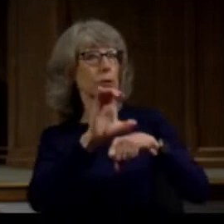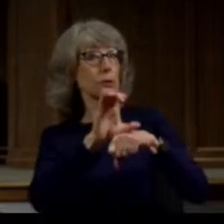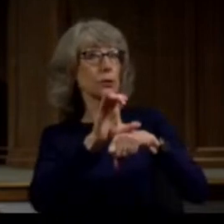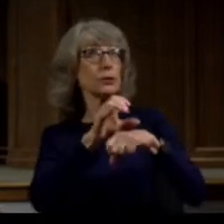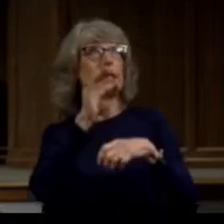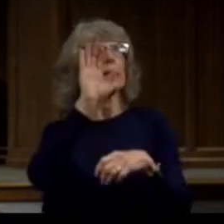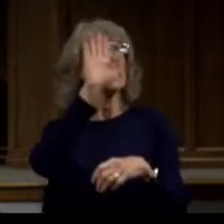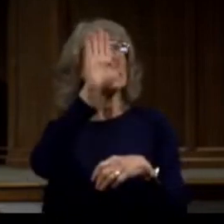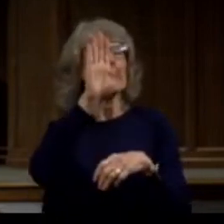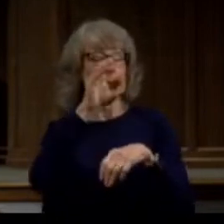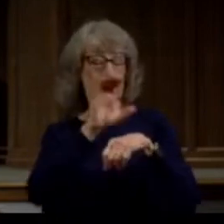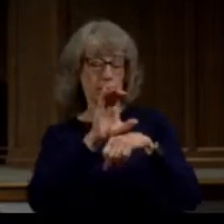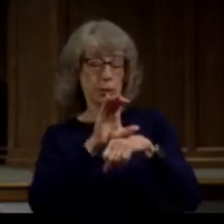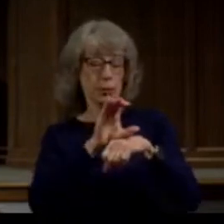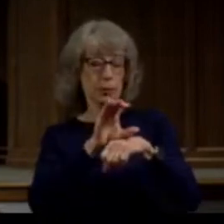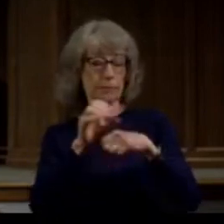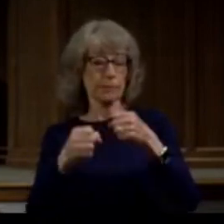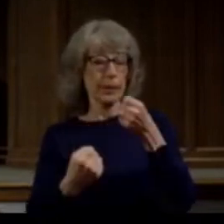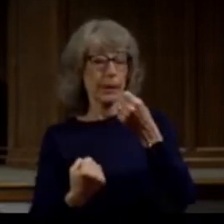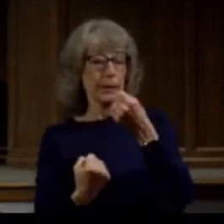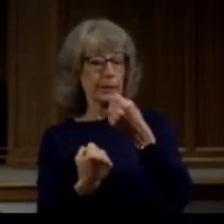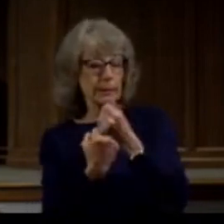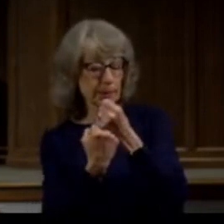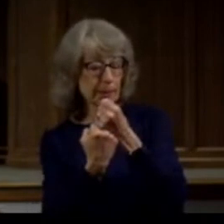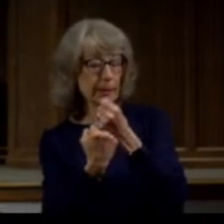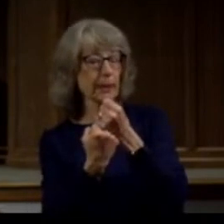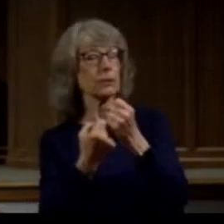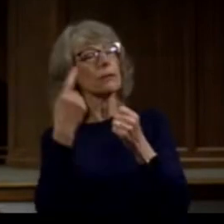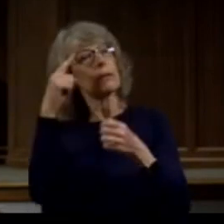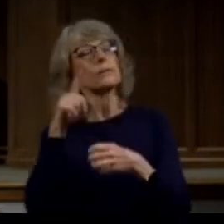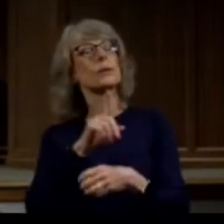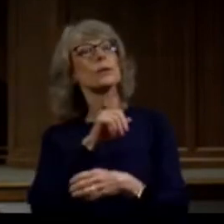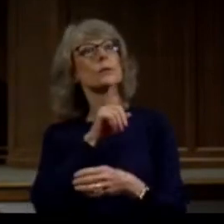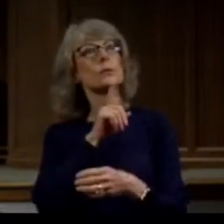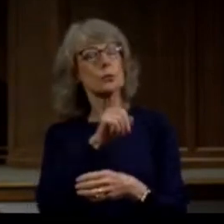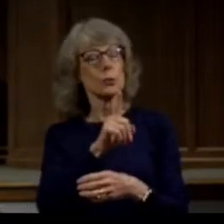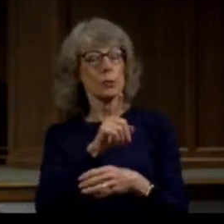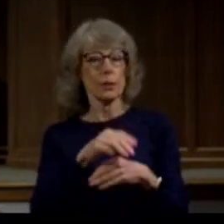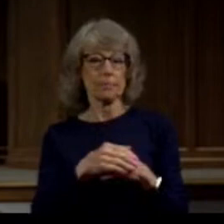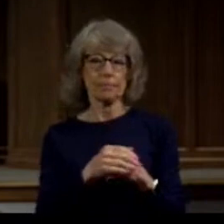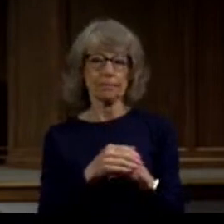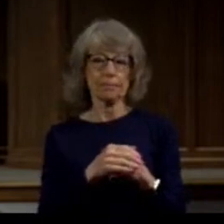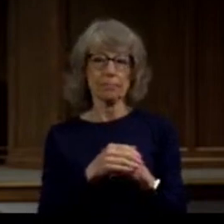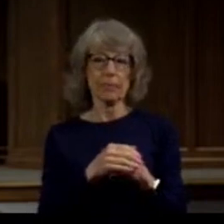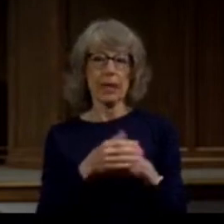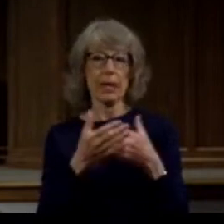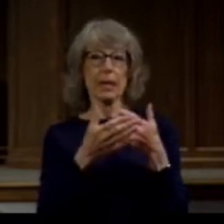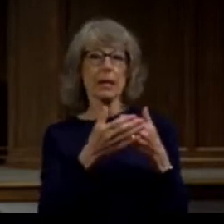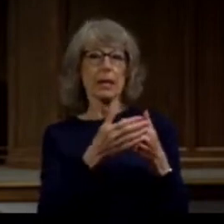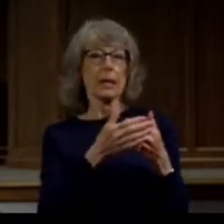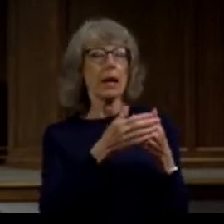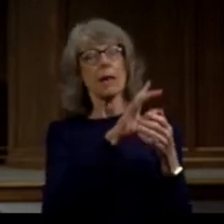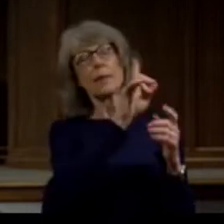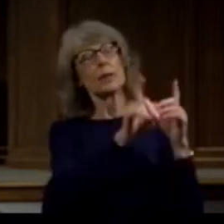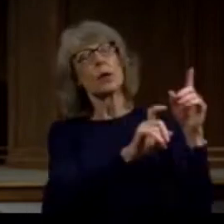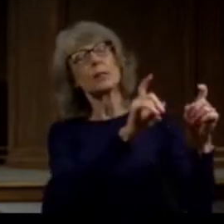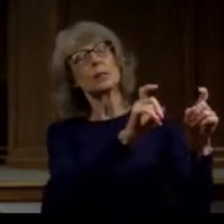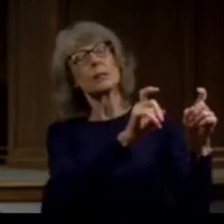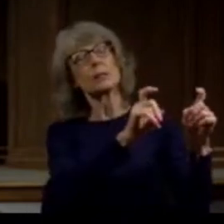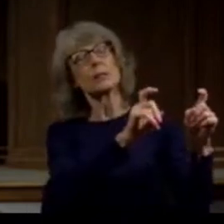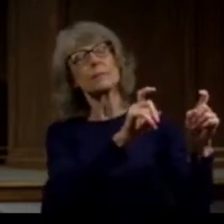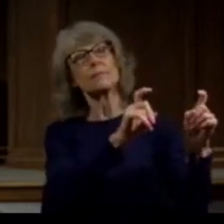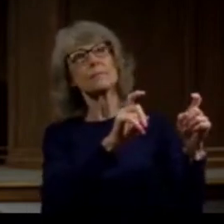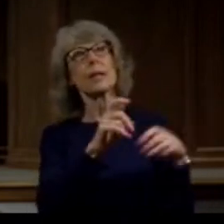the pillar and foundation of the truth. Beyond all question, the mystery from which true